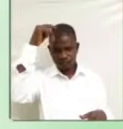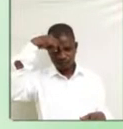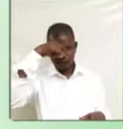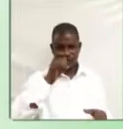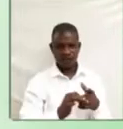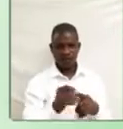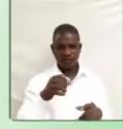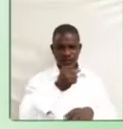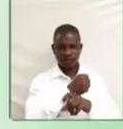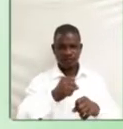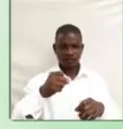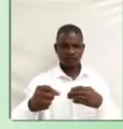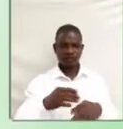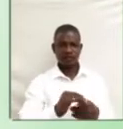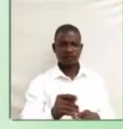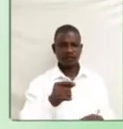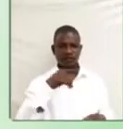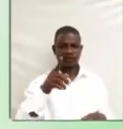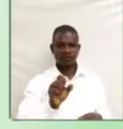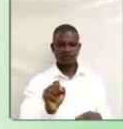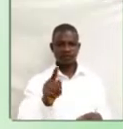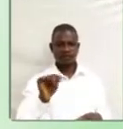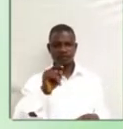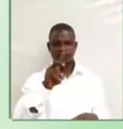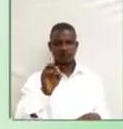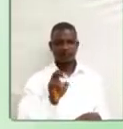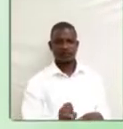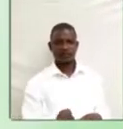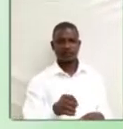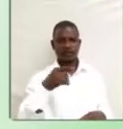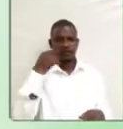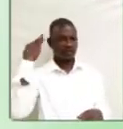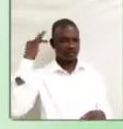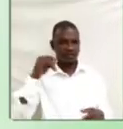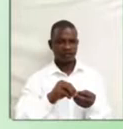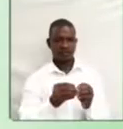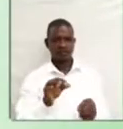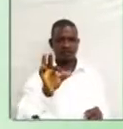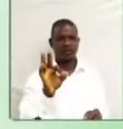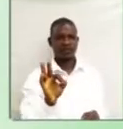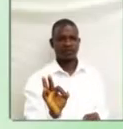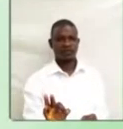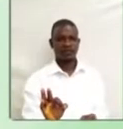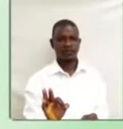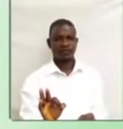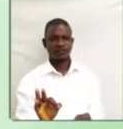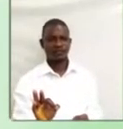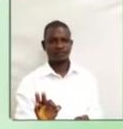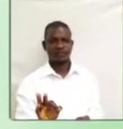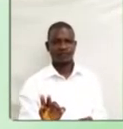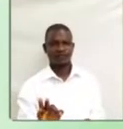V-E in P-H in Stephen. Sound number nine.